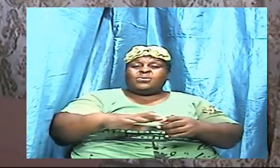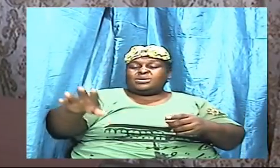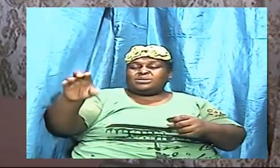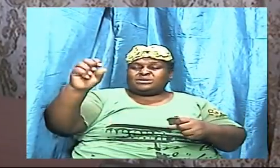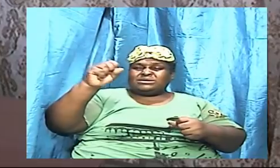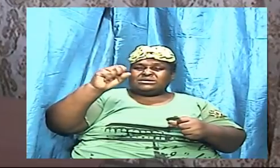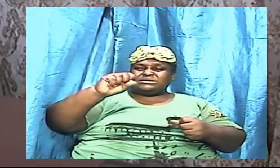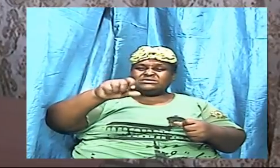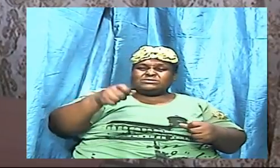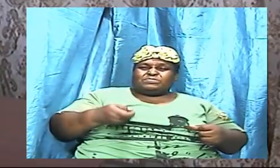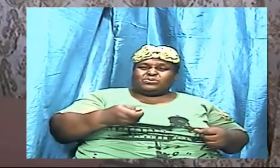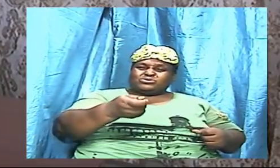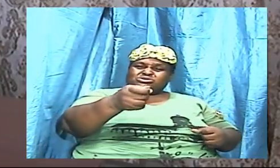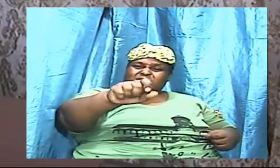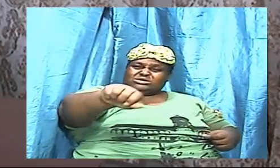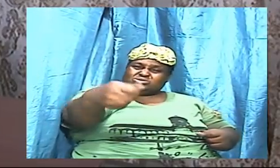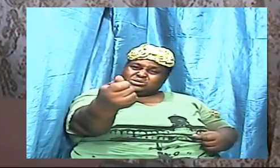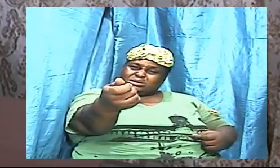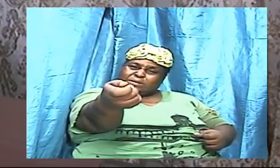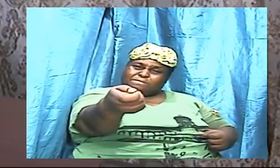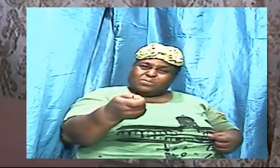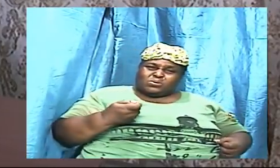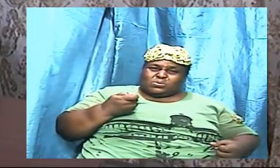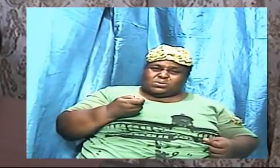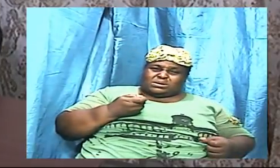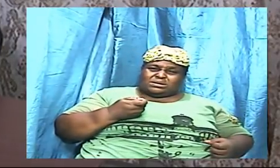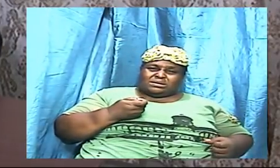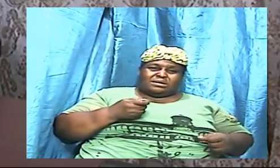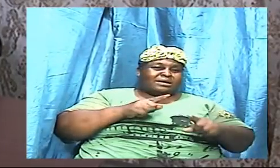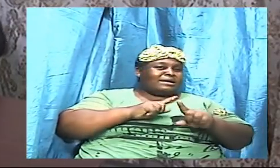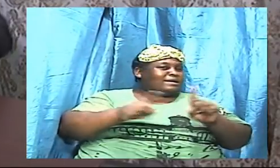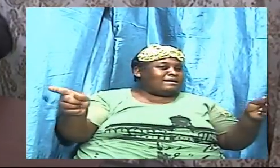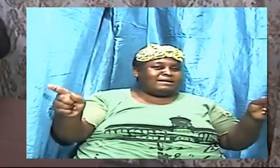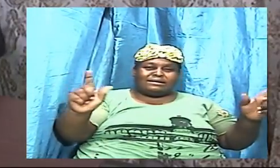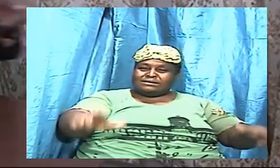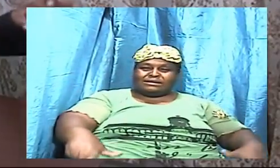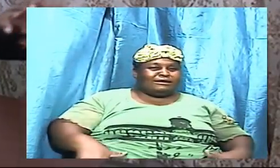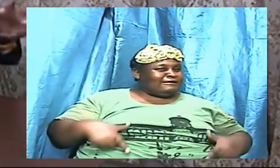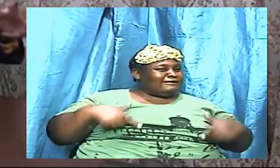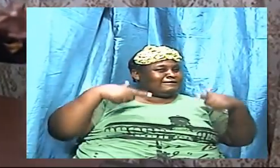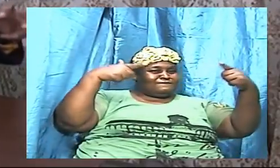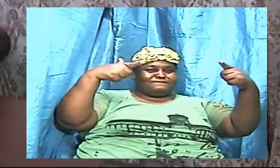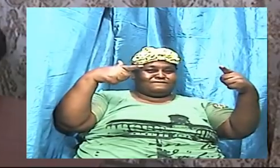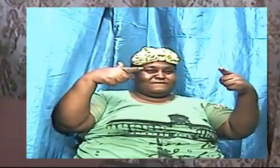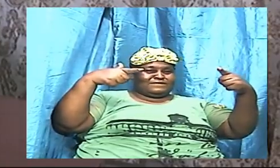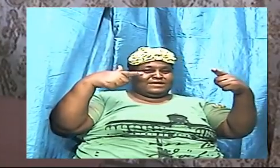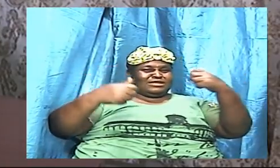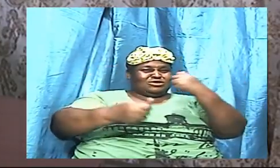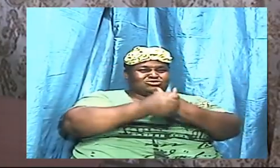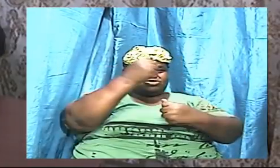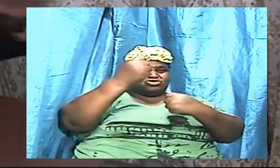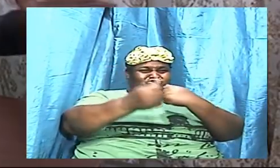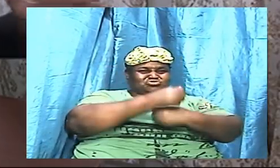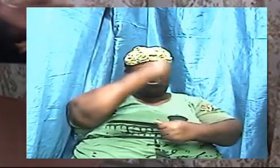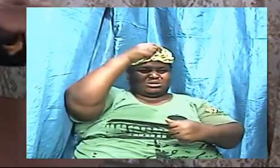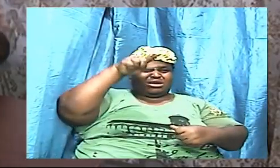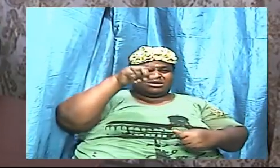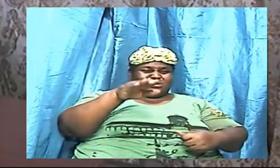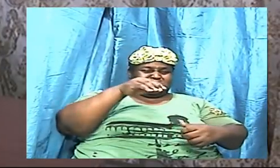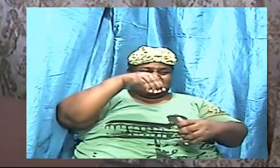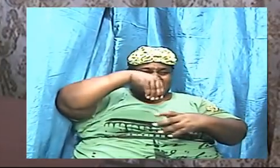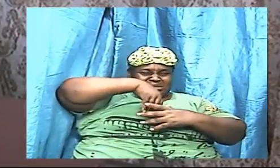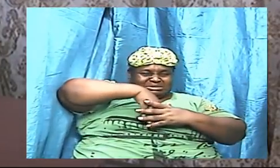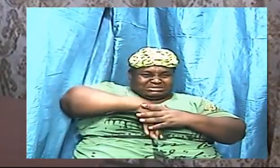it and then pulls, it cannot survive. It rips up the intestine. It rips up